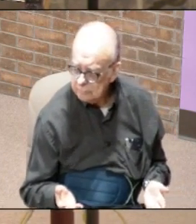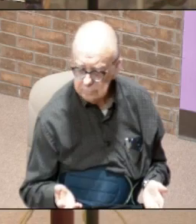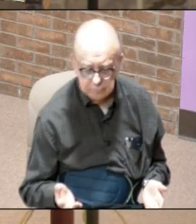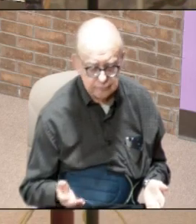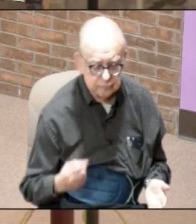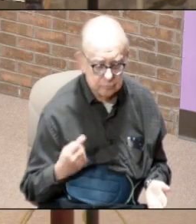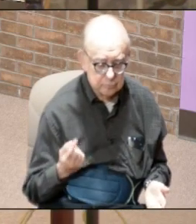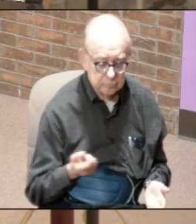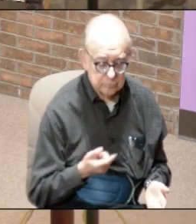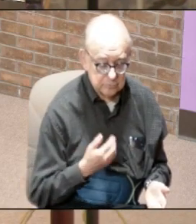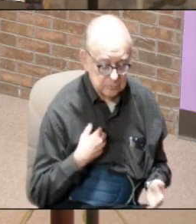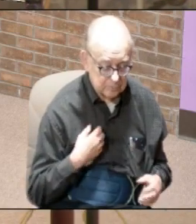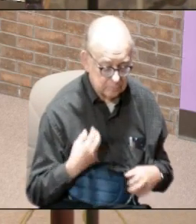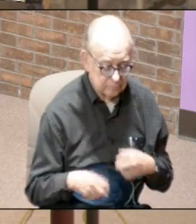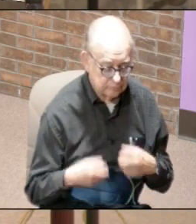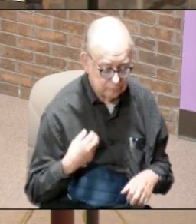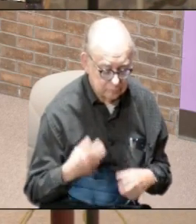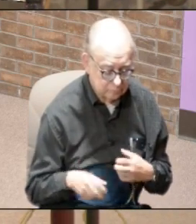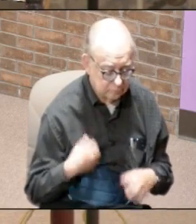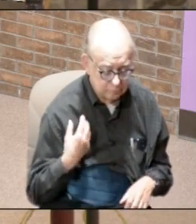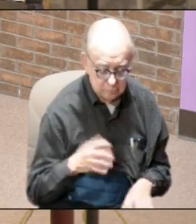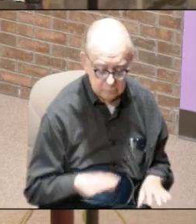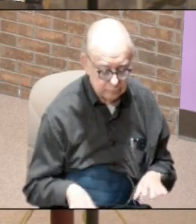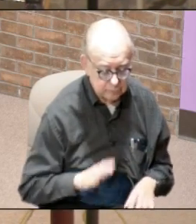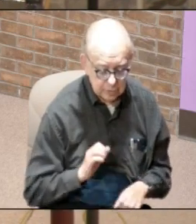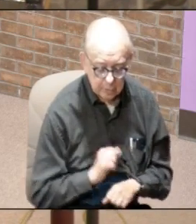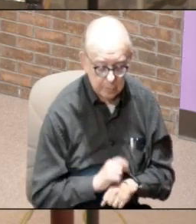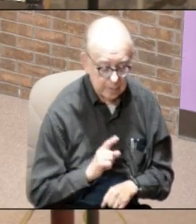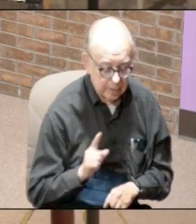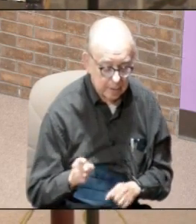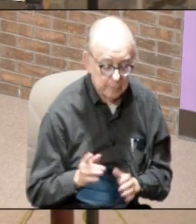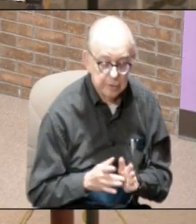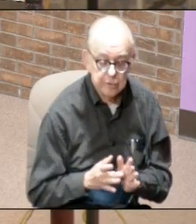we got an issue we're doing all this work and he's sleeping